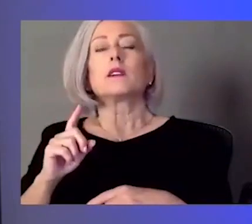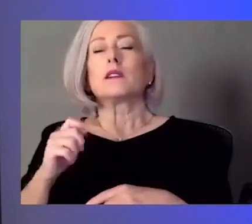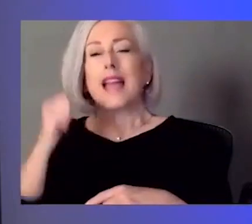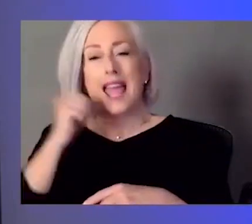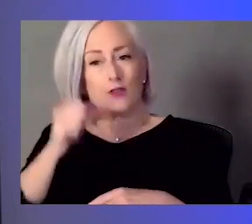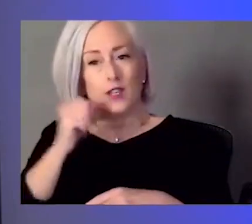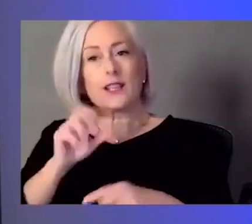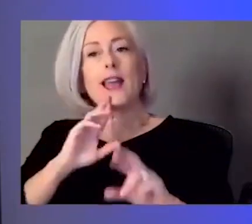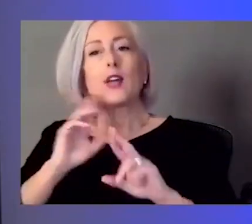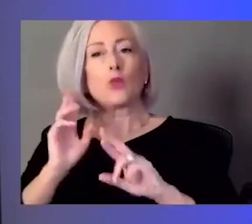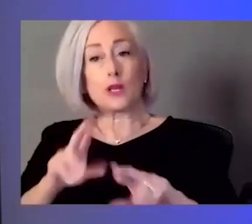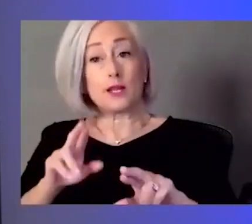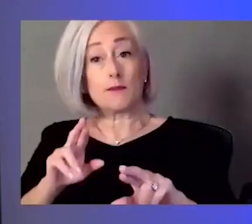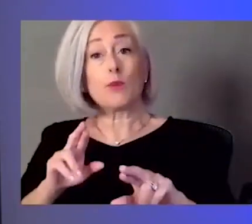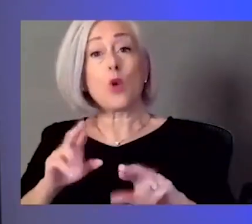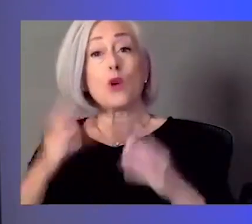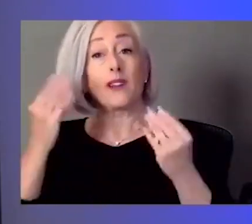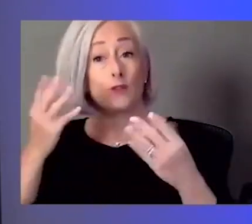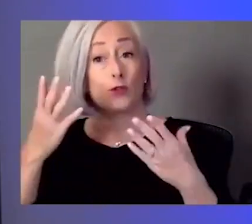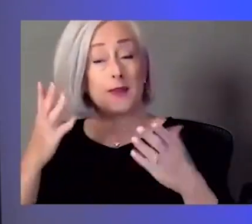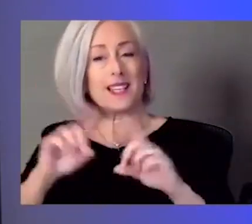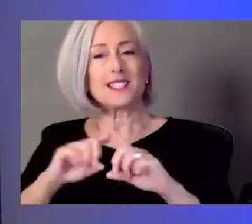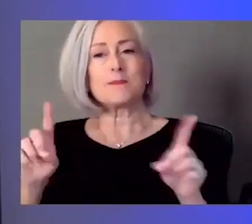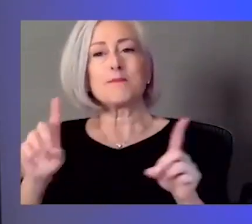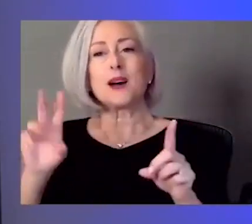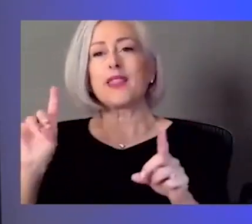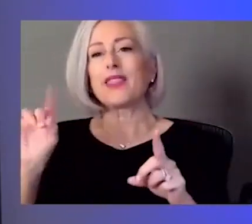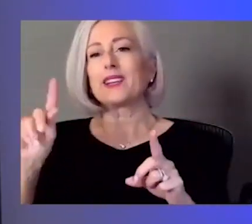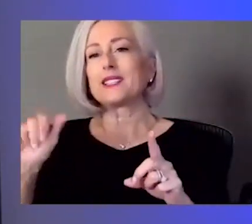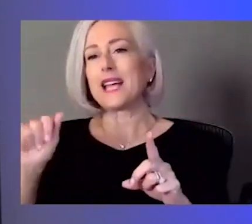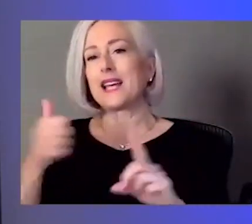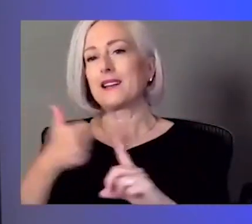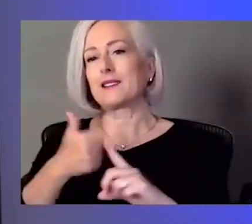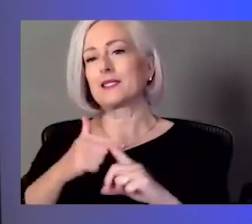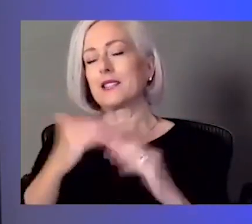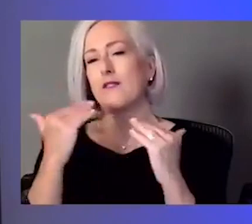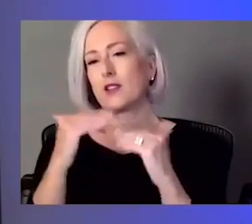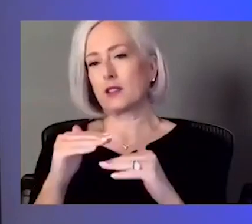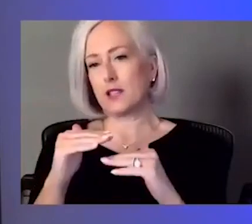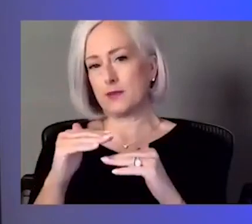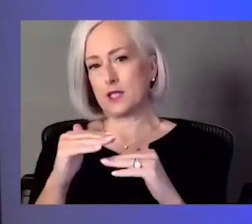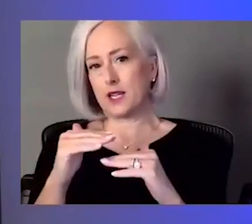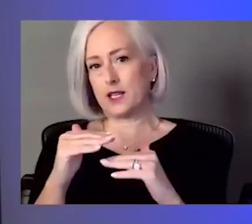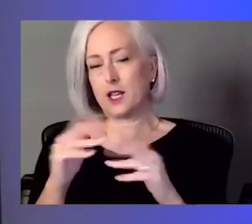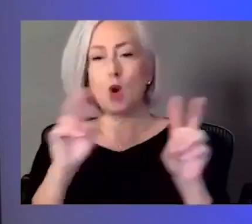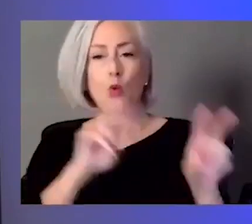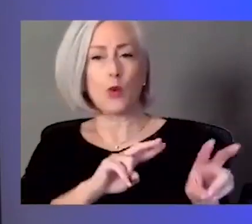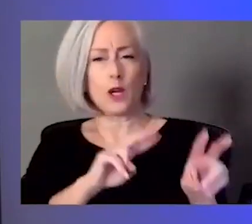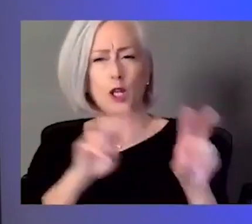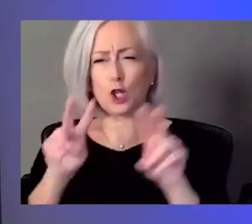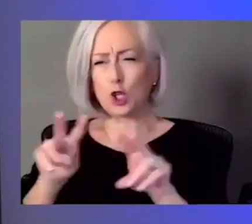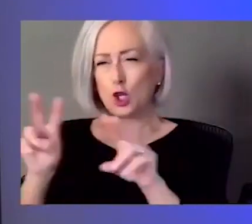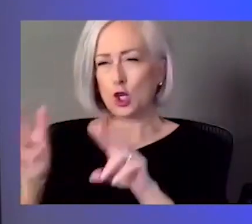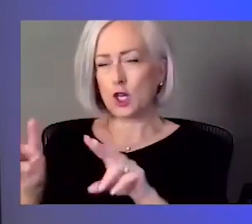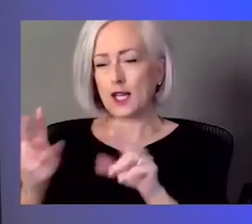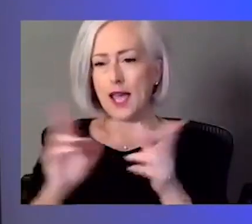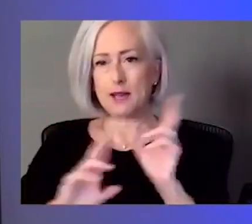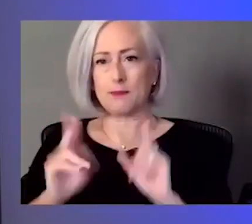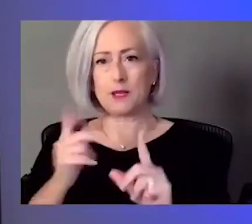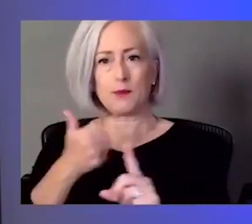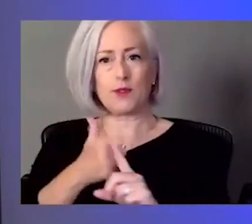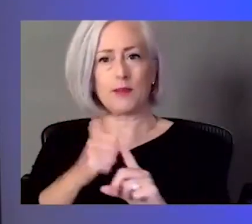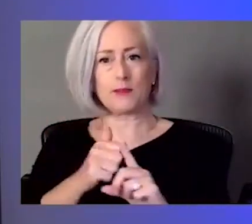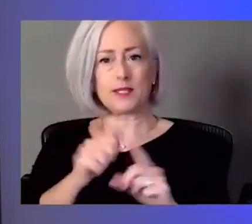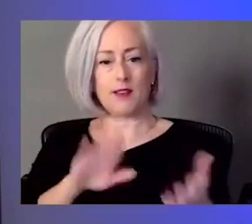deaths is I'm just looking at, um, of our patients who have unfortunately died, did they ever have a COVID-19, um,